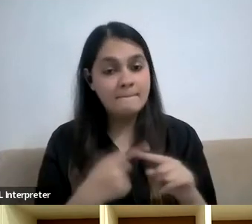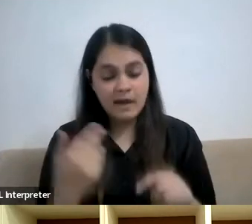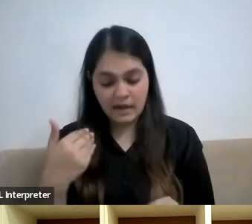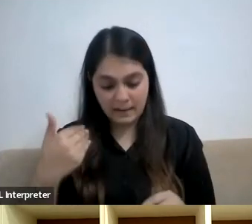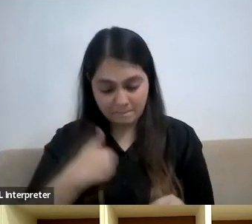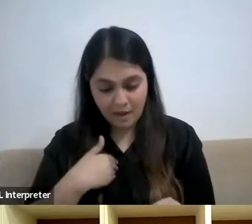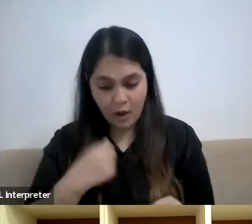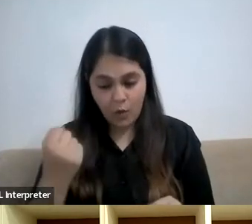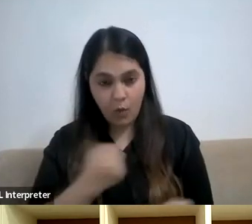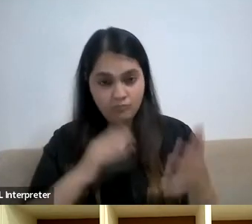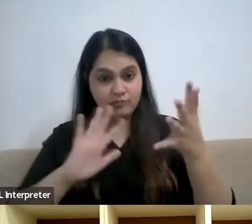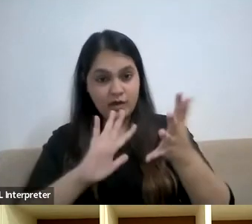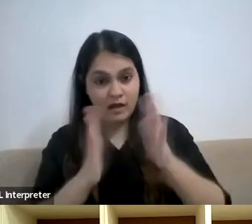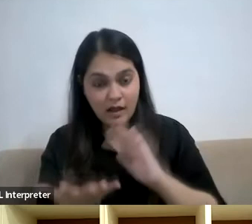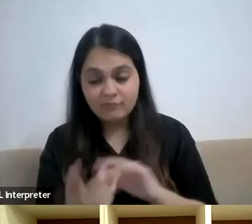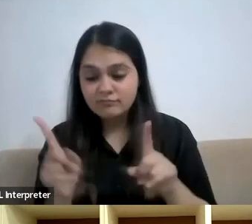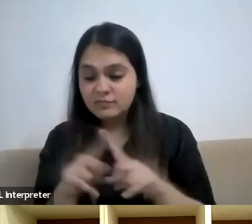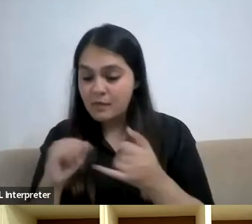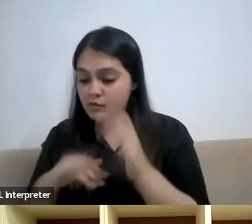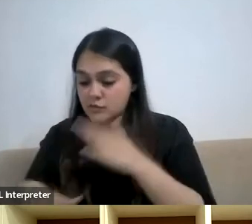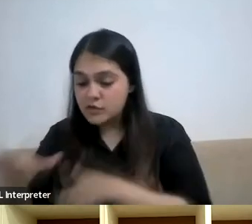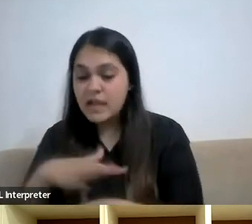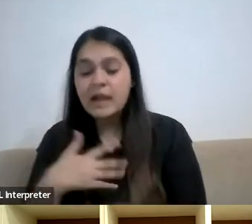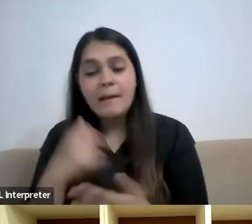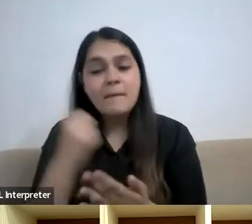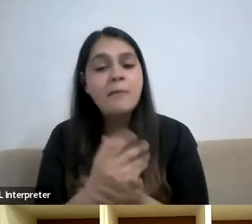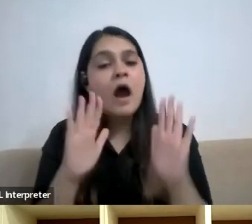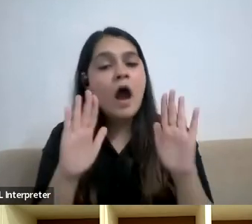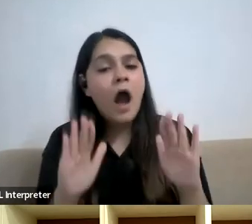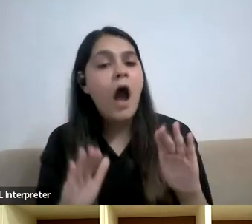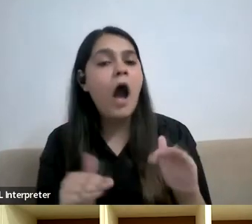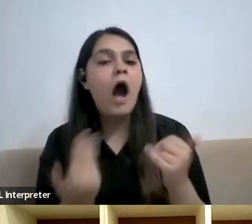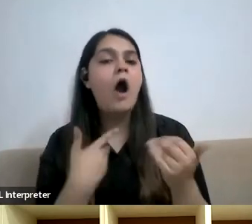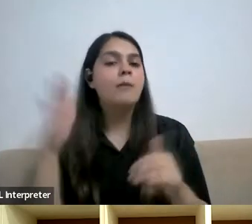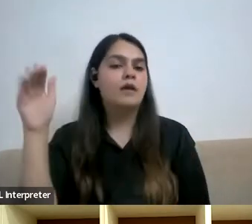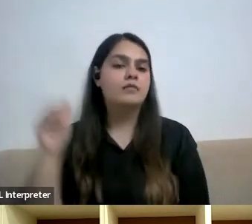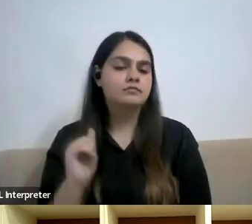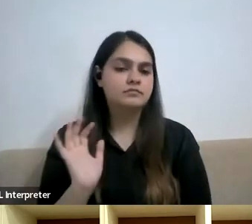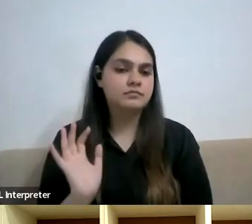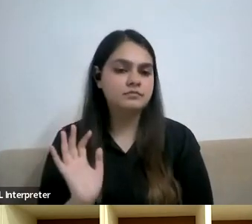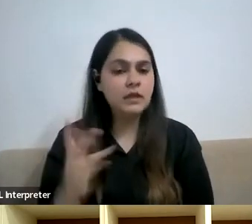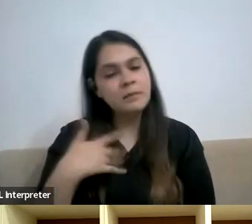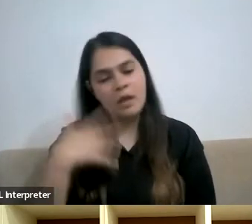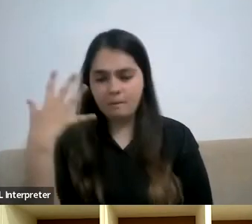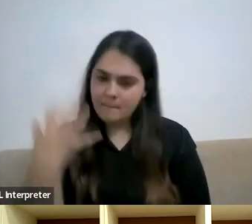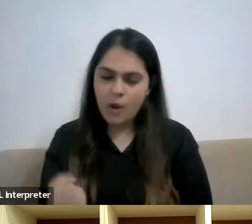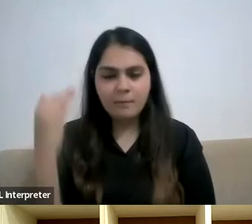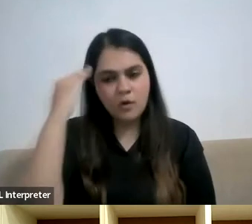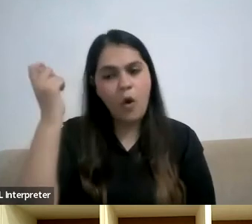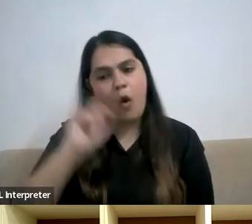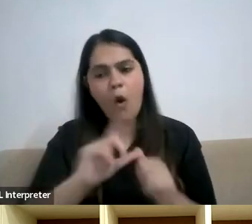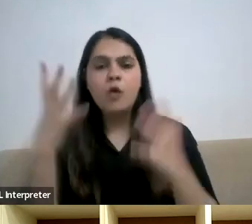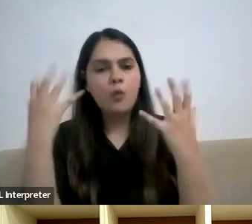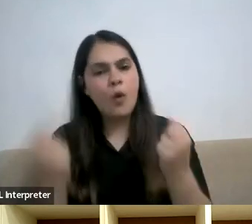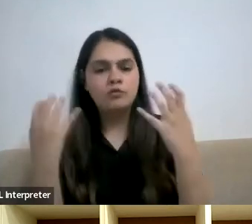country, as a society, have to bring that shift. think those are the challenges. It's not that, you know, everybody wants to do it. Everybody is